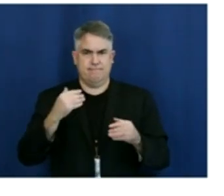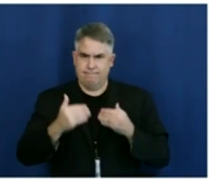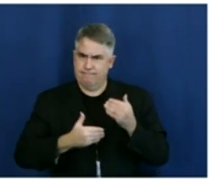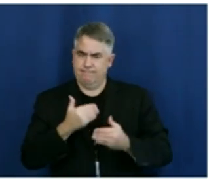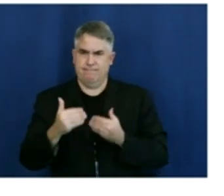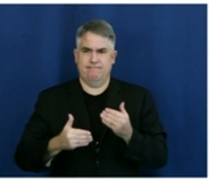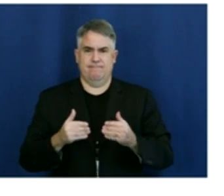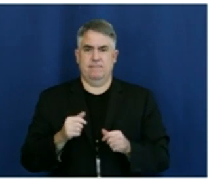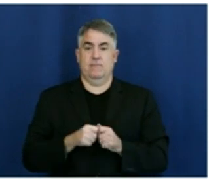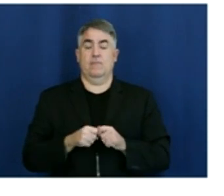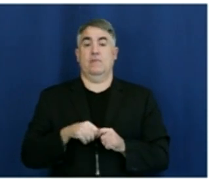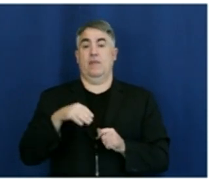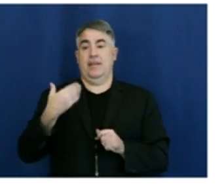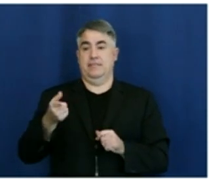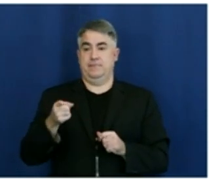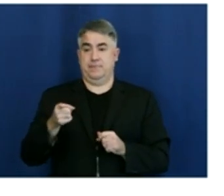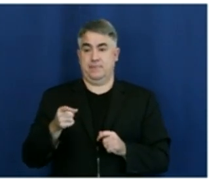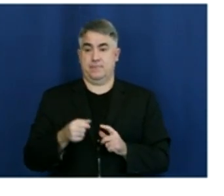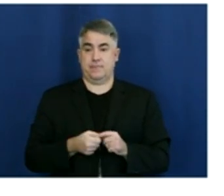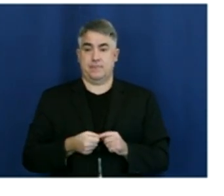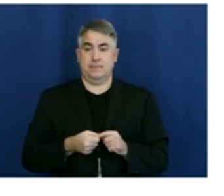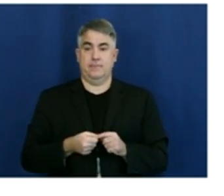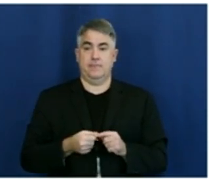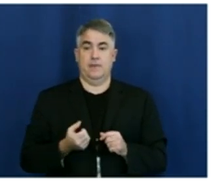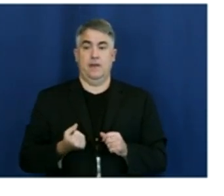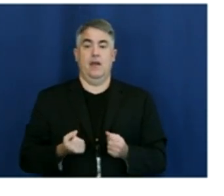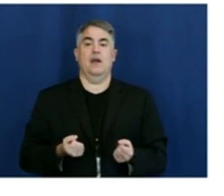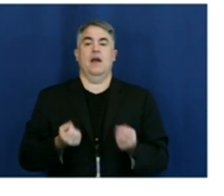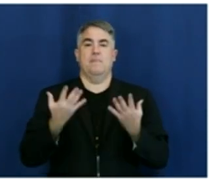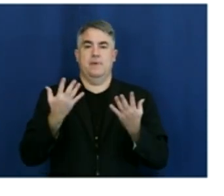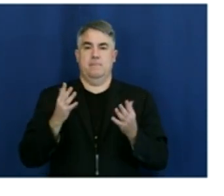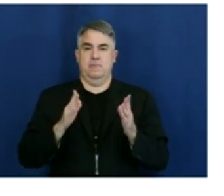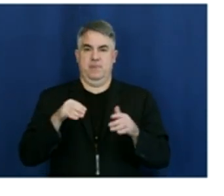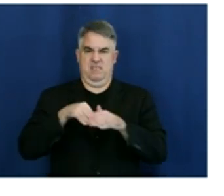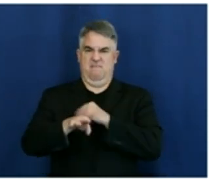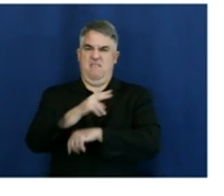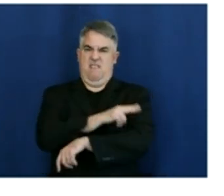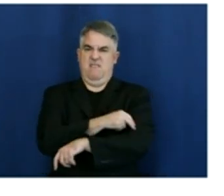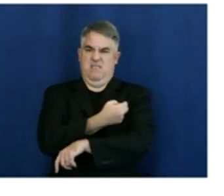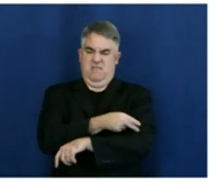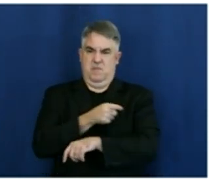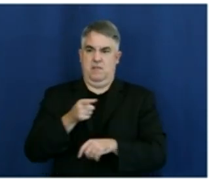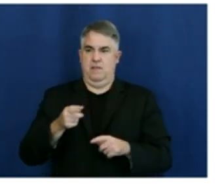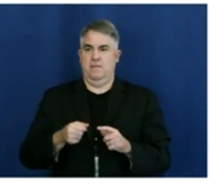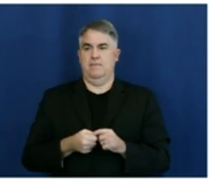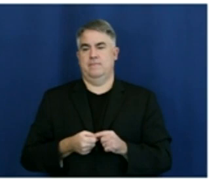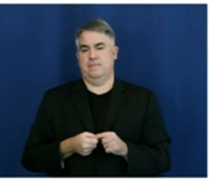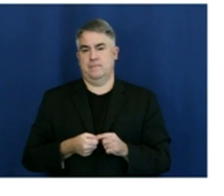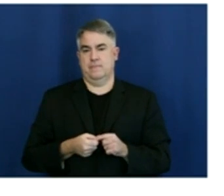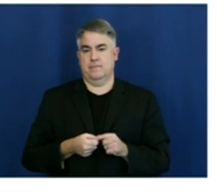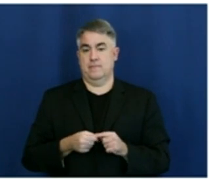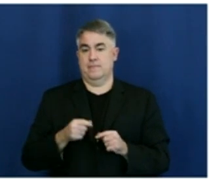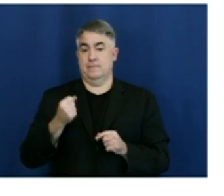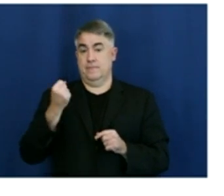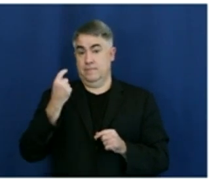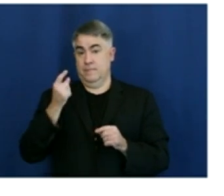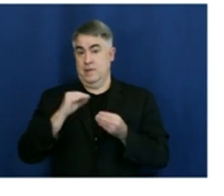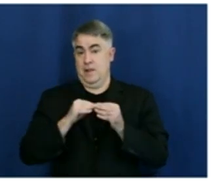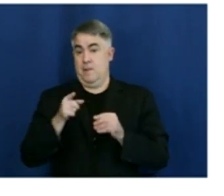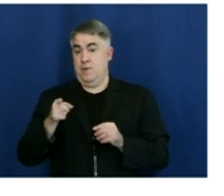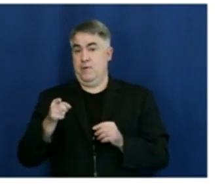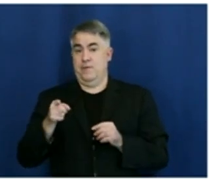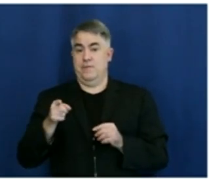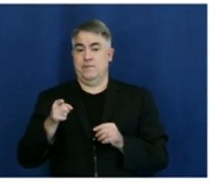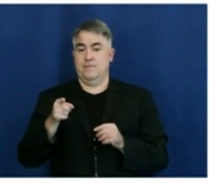Again, hospitalization numbers, you know, these are going to lag, the decline in cases. You know, we know that there is a lag